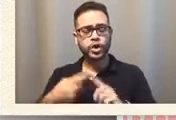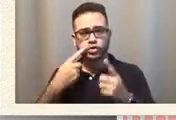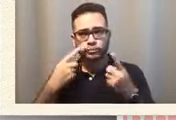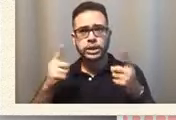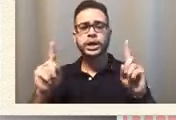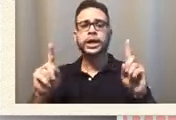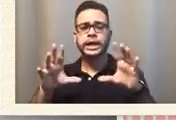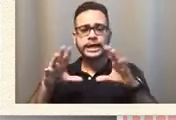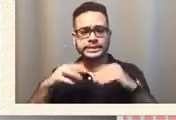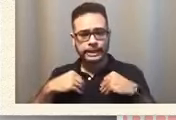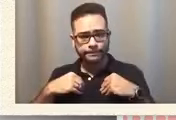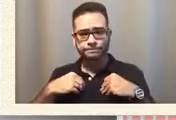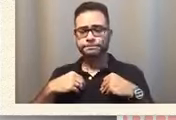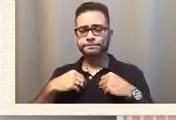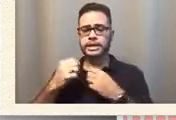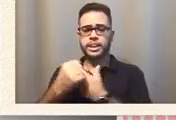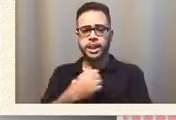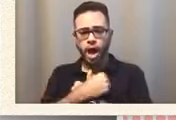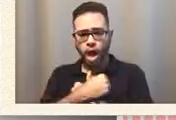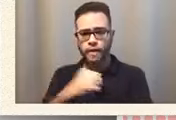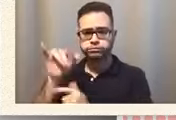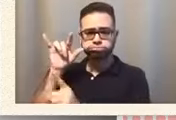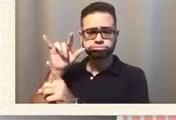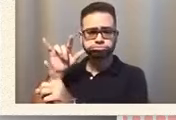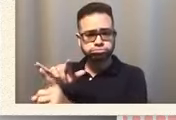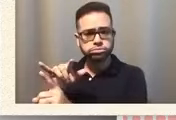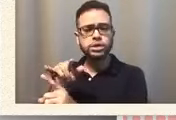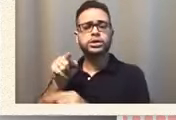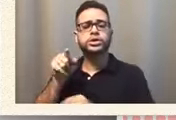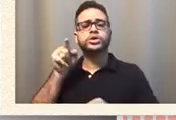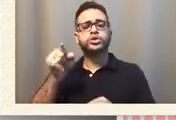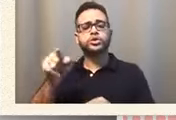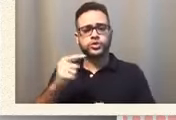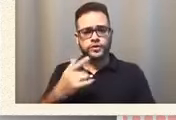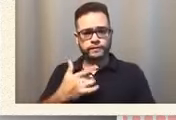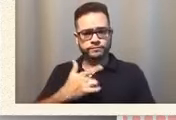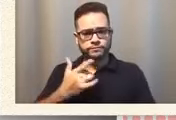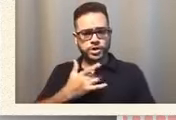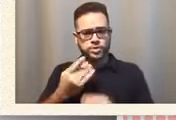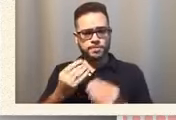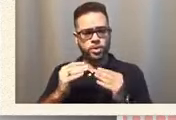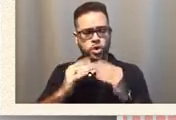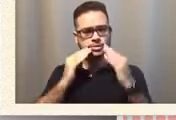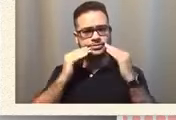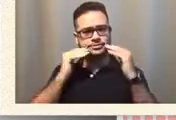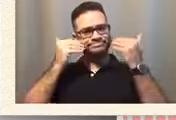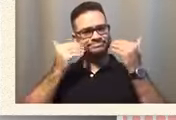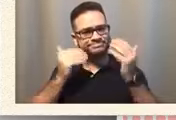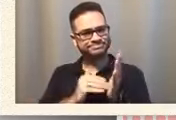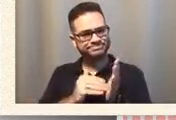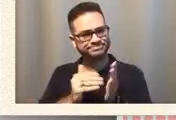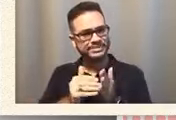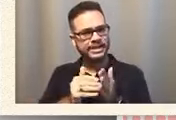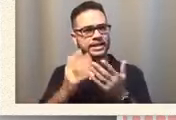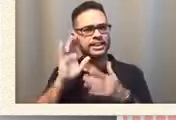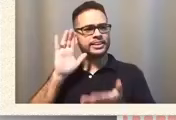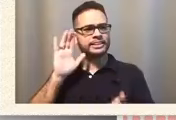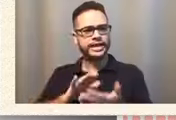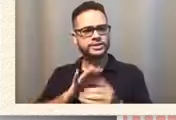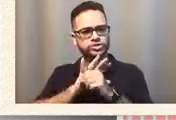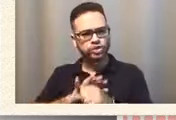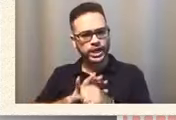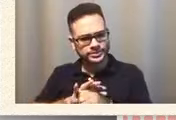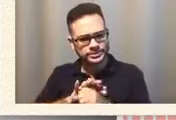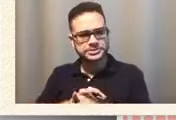you you seem to smile more often less stressed and and